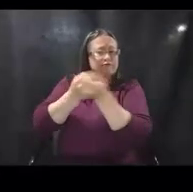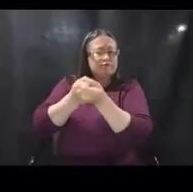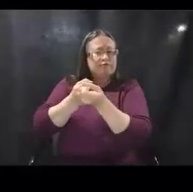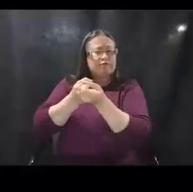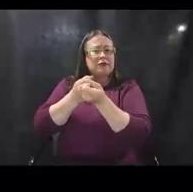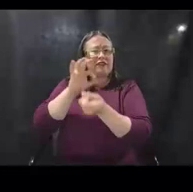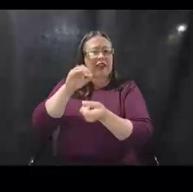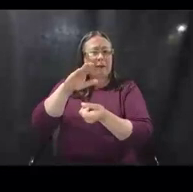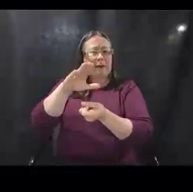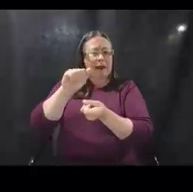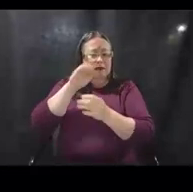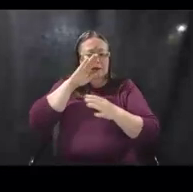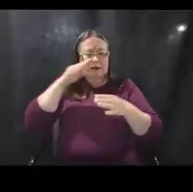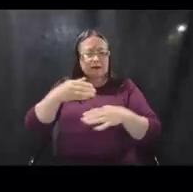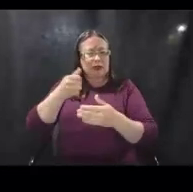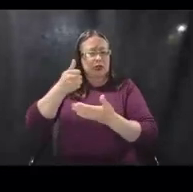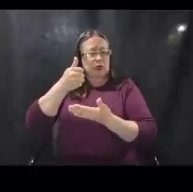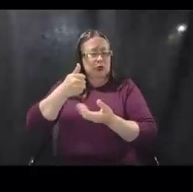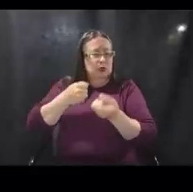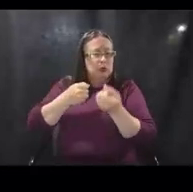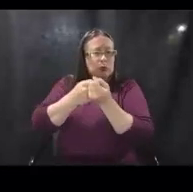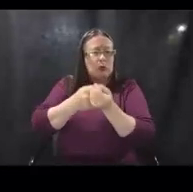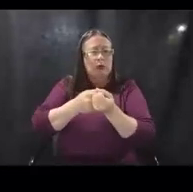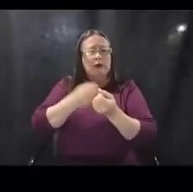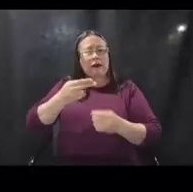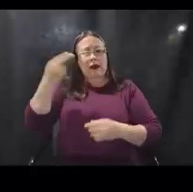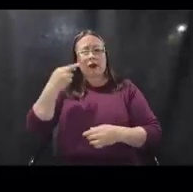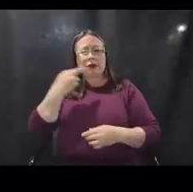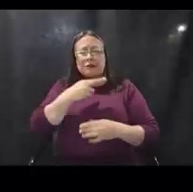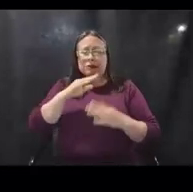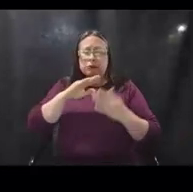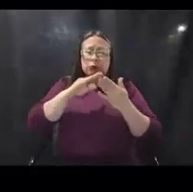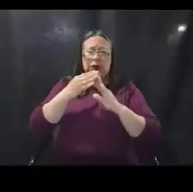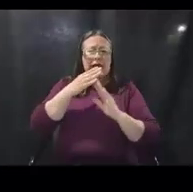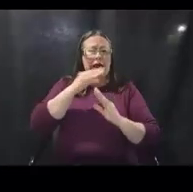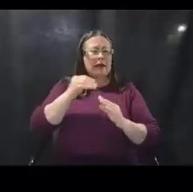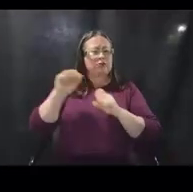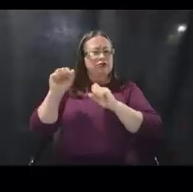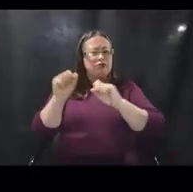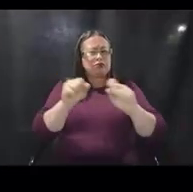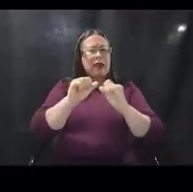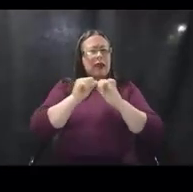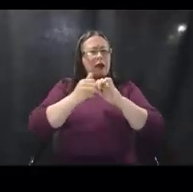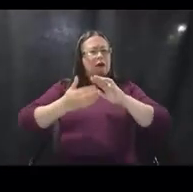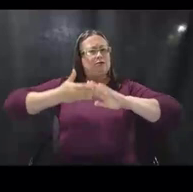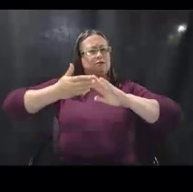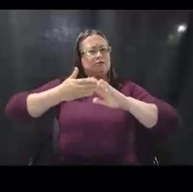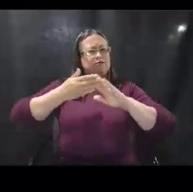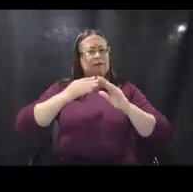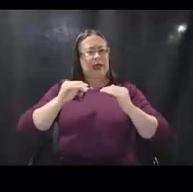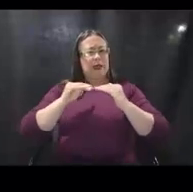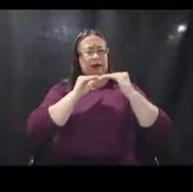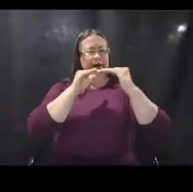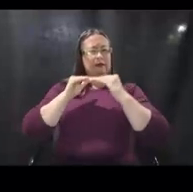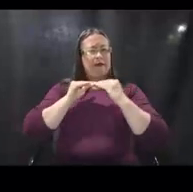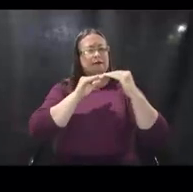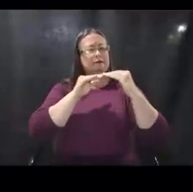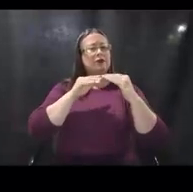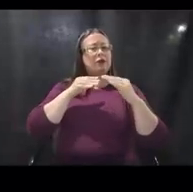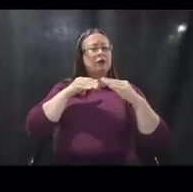and a strategy to operationalize equitable access at each site. So, we'll spend a few minutes on each of those requirements, but before we do,